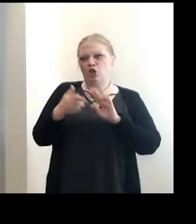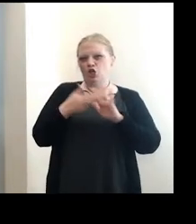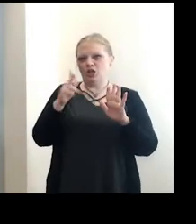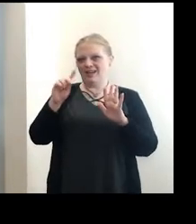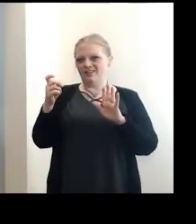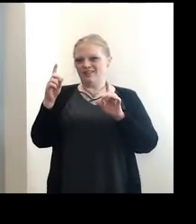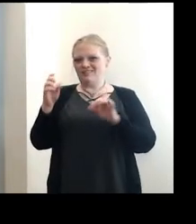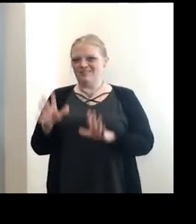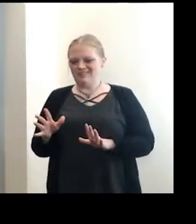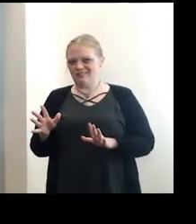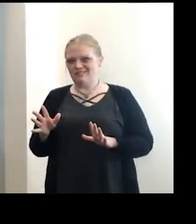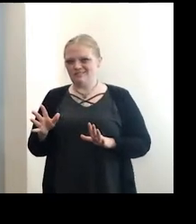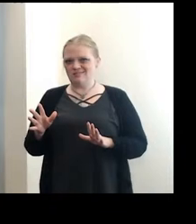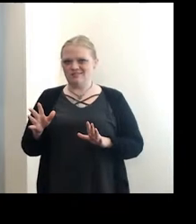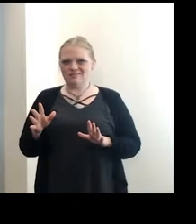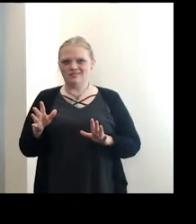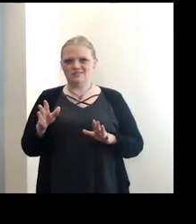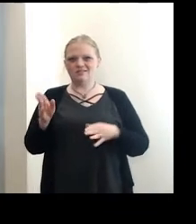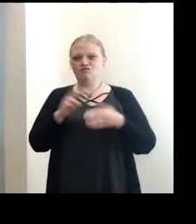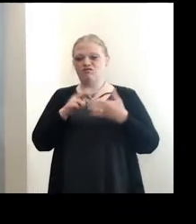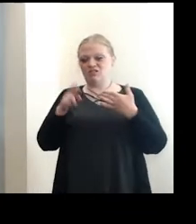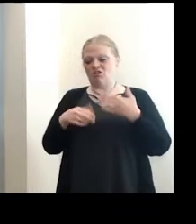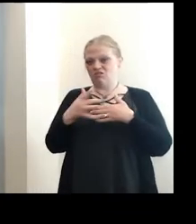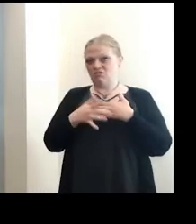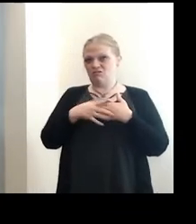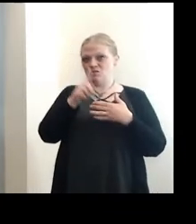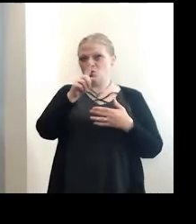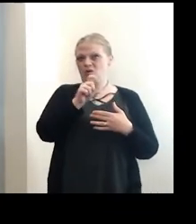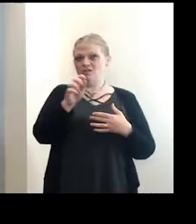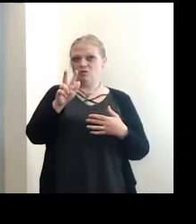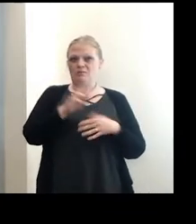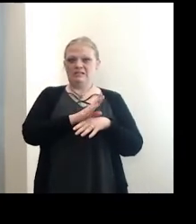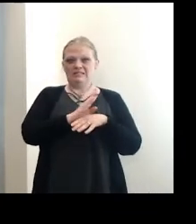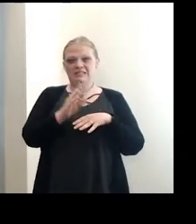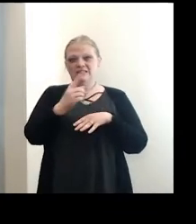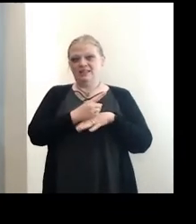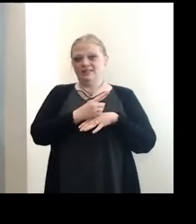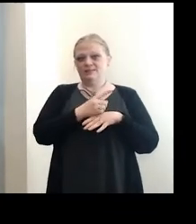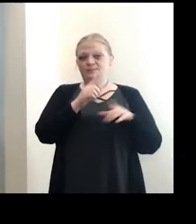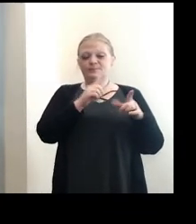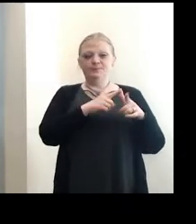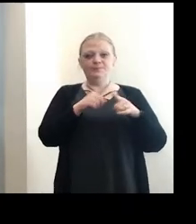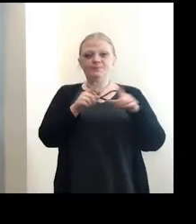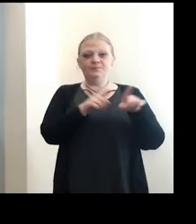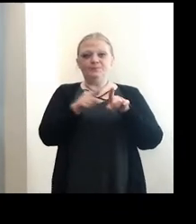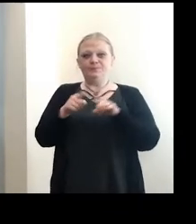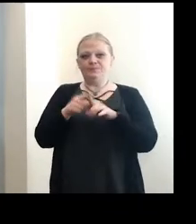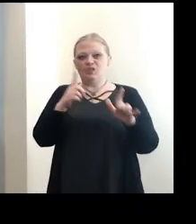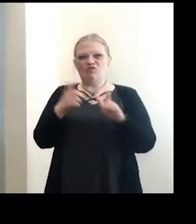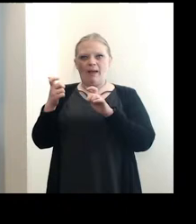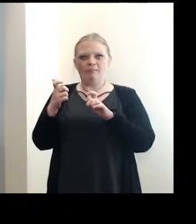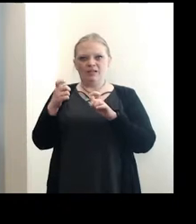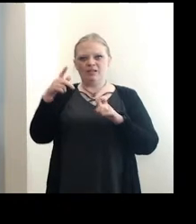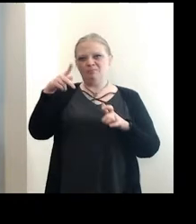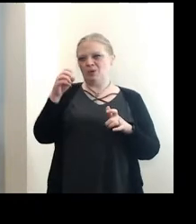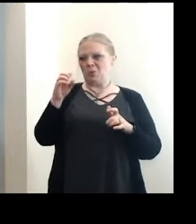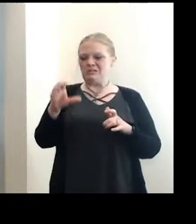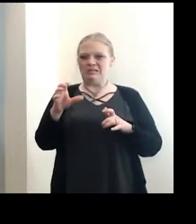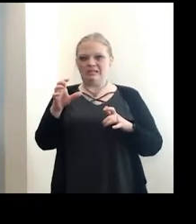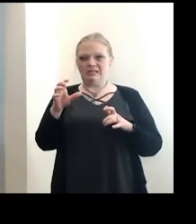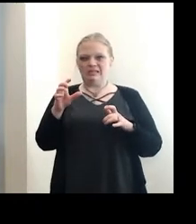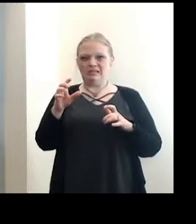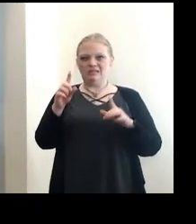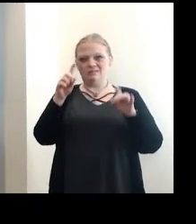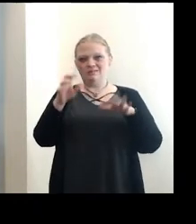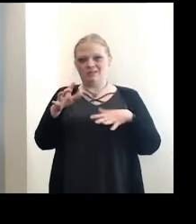tests and also that the results are going to be available in one to three business days. And then also the rapid tests, which the results are available